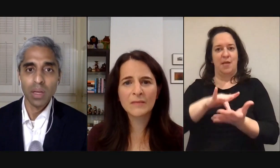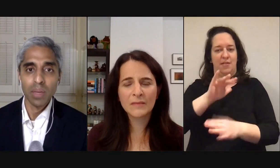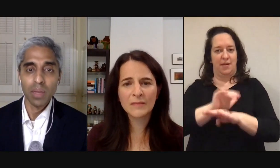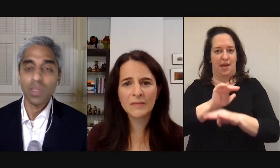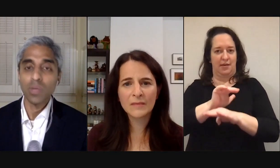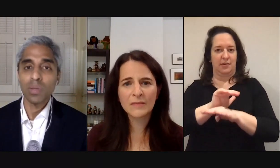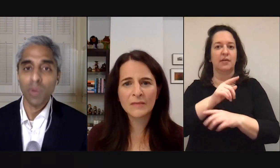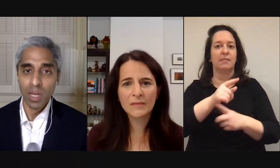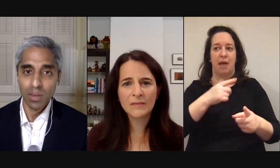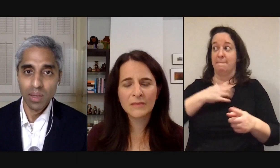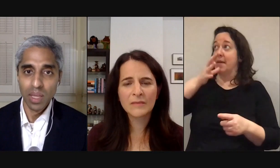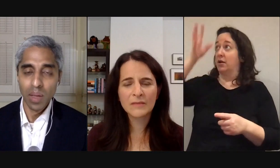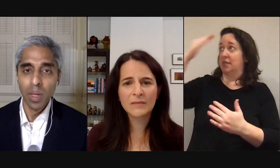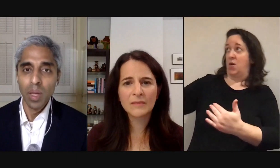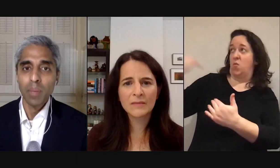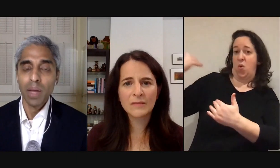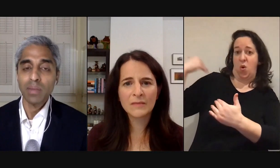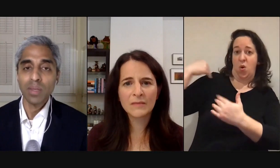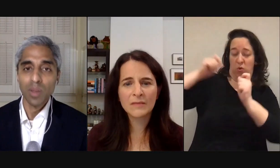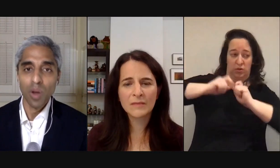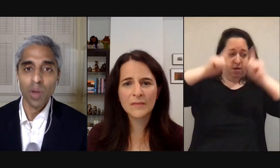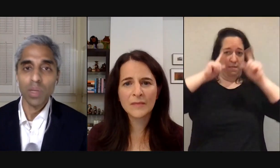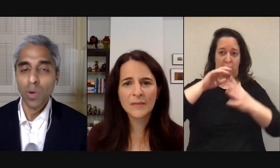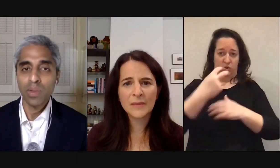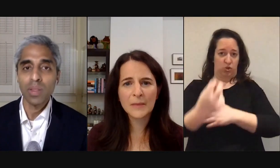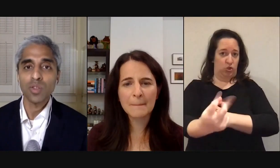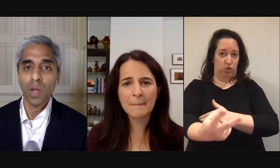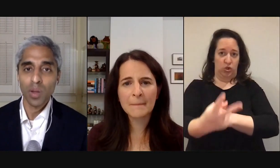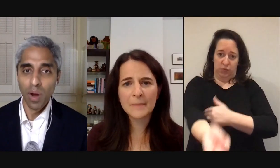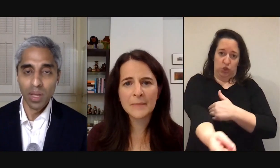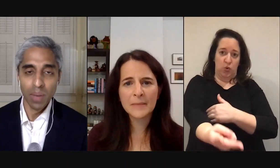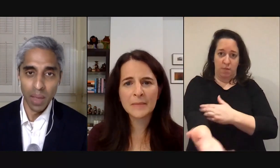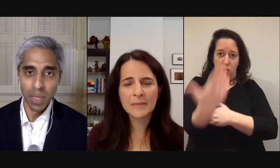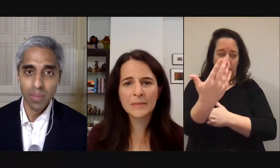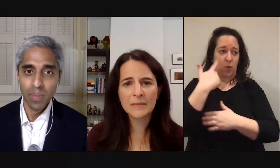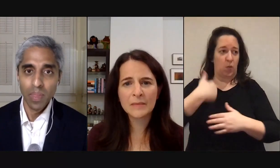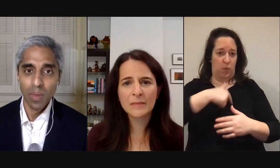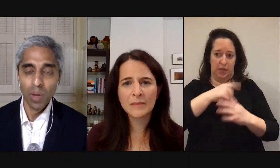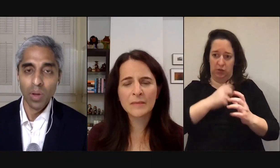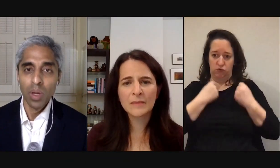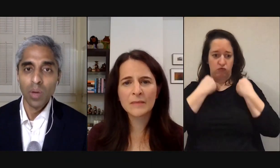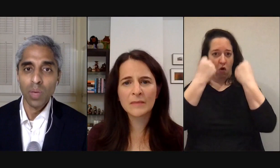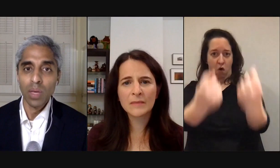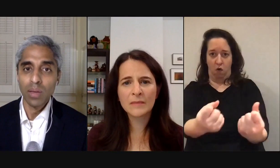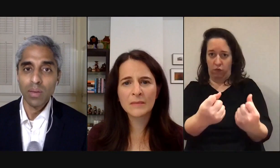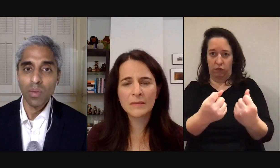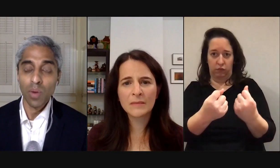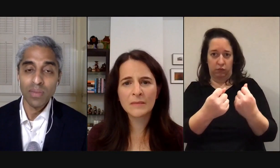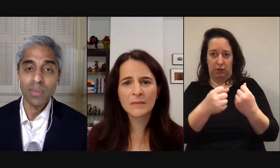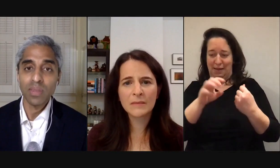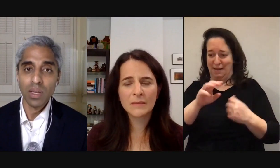it must have been two in the morning and they piled us into the car and we drove to this trailer park in miami where we